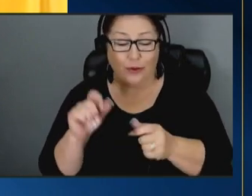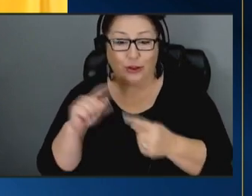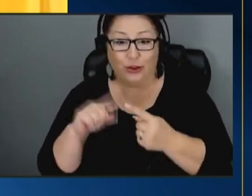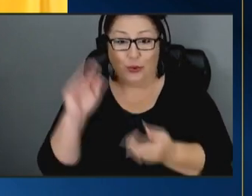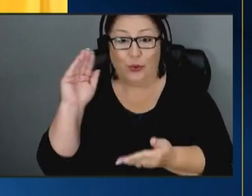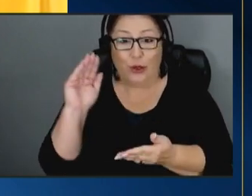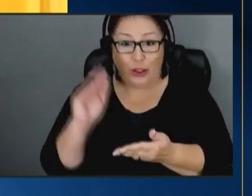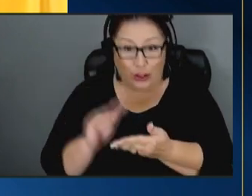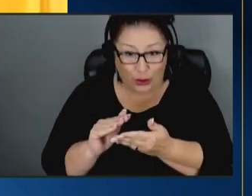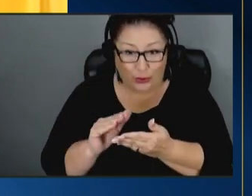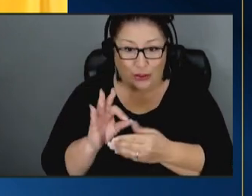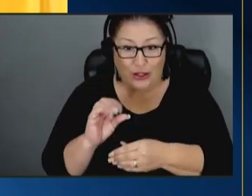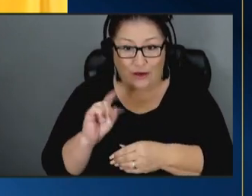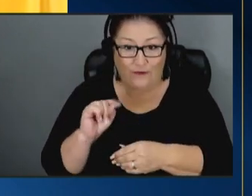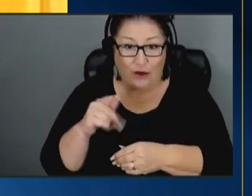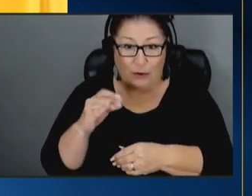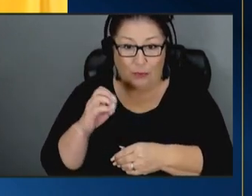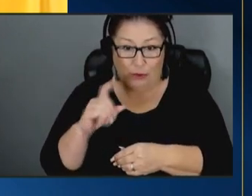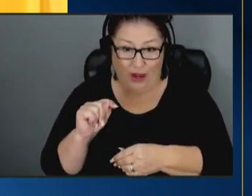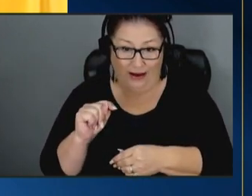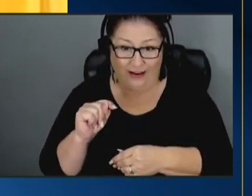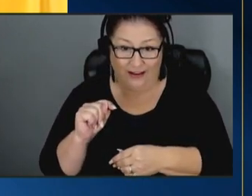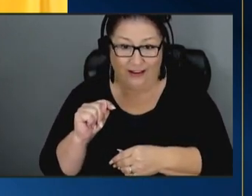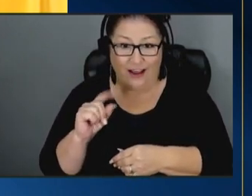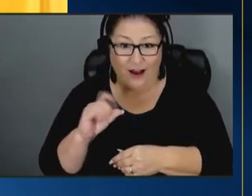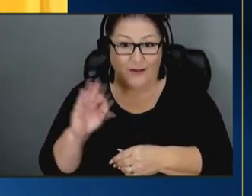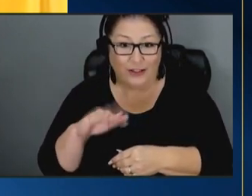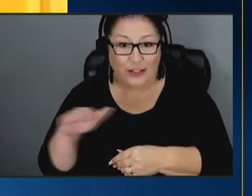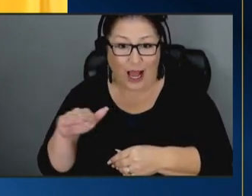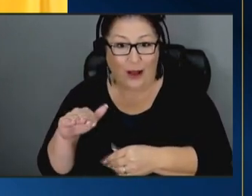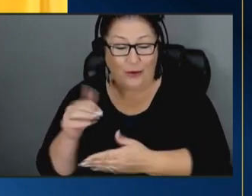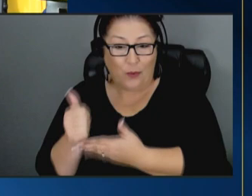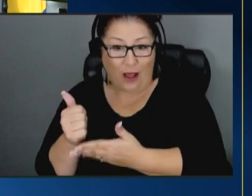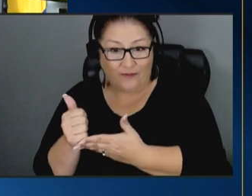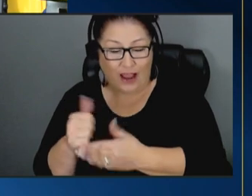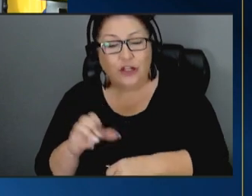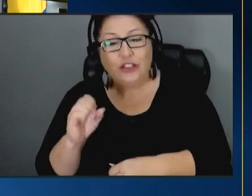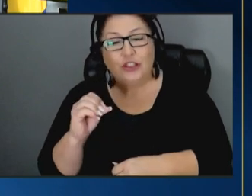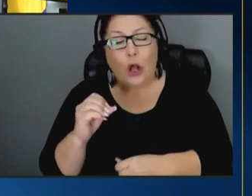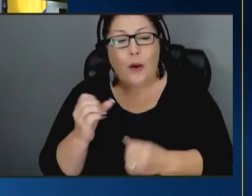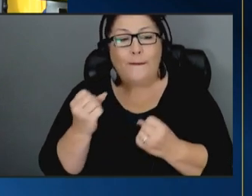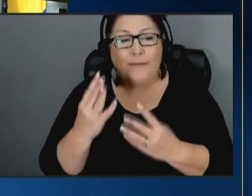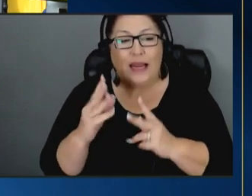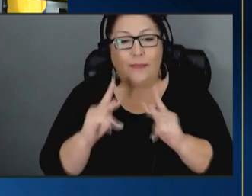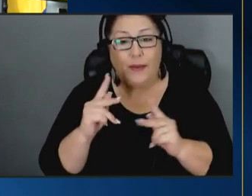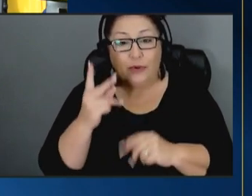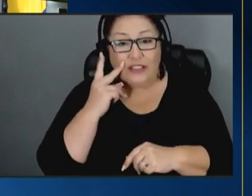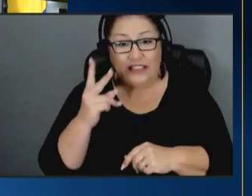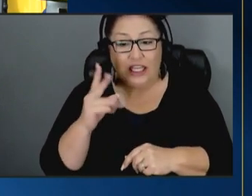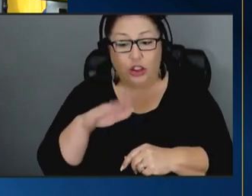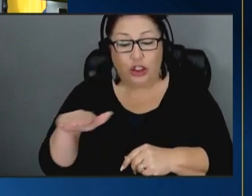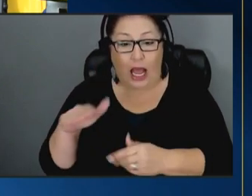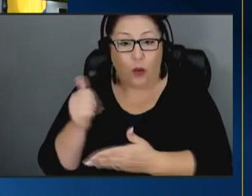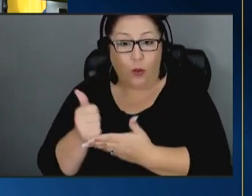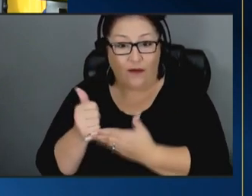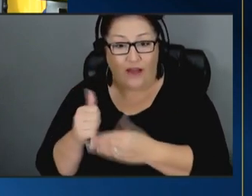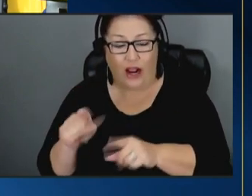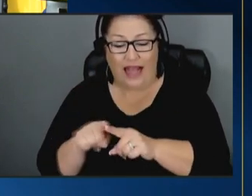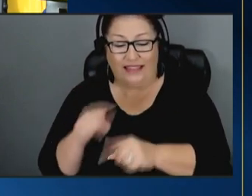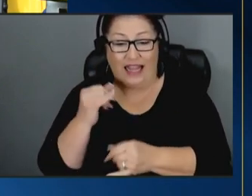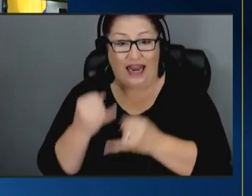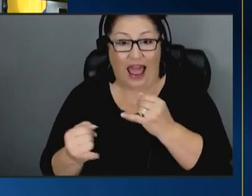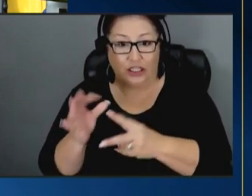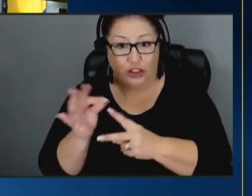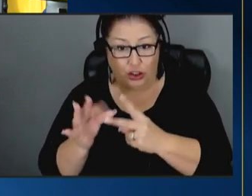footprint that child welfare sits in right so a lot of folks see child welfare as the last resort um child welfare